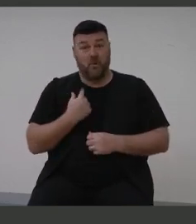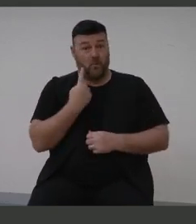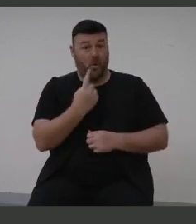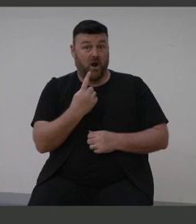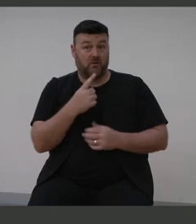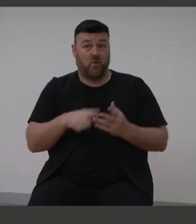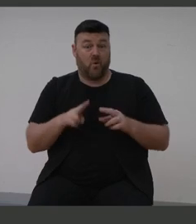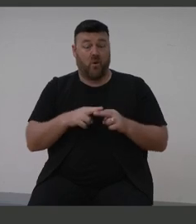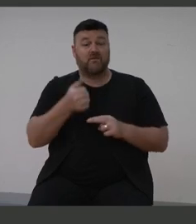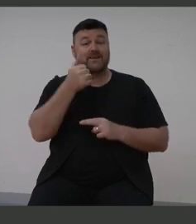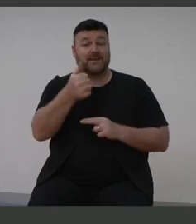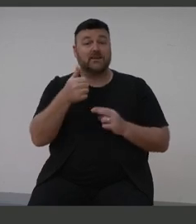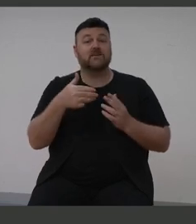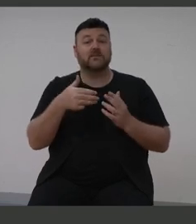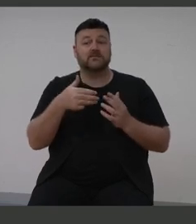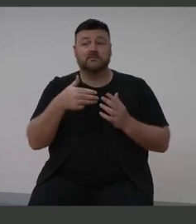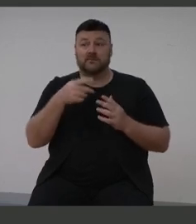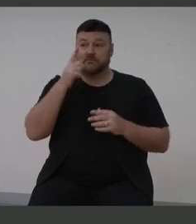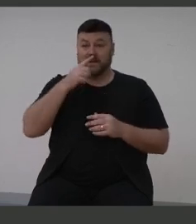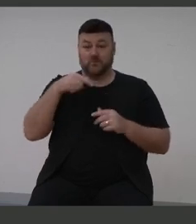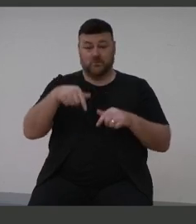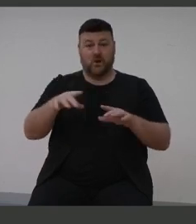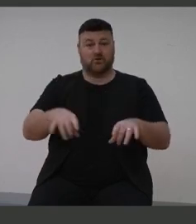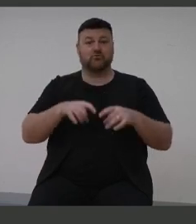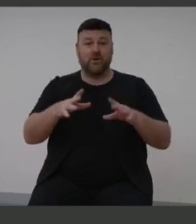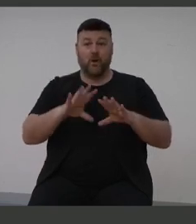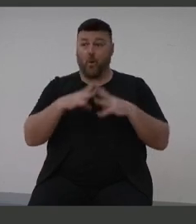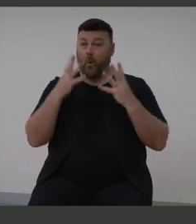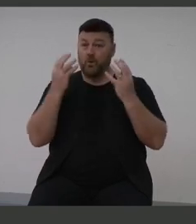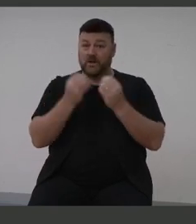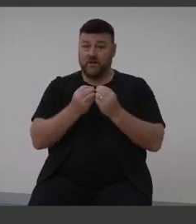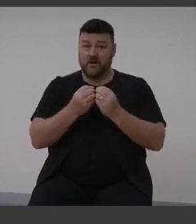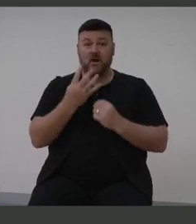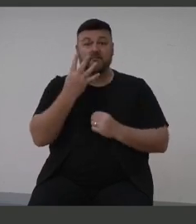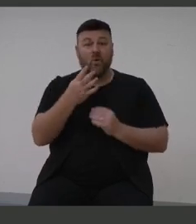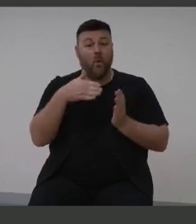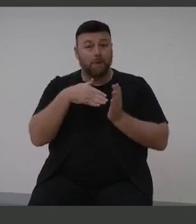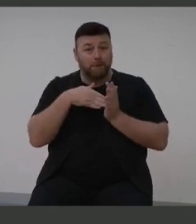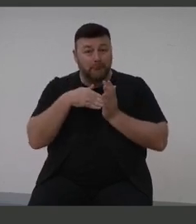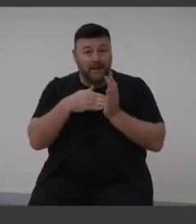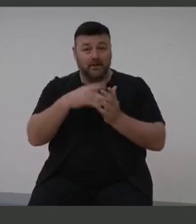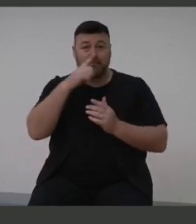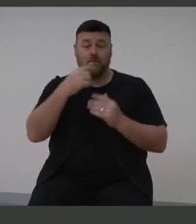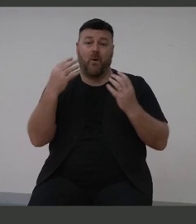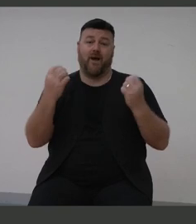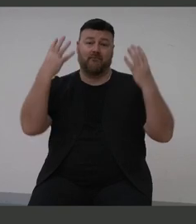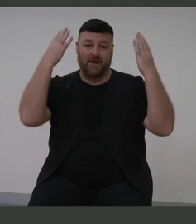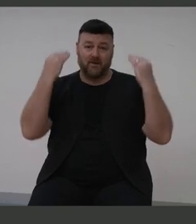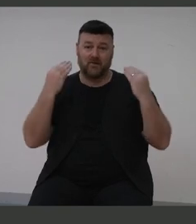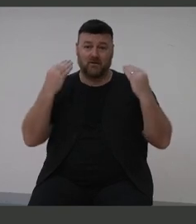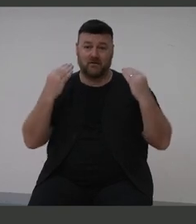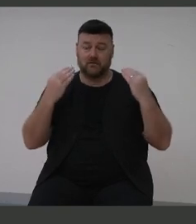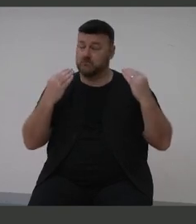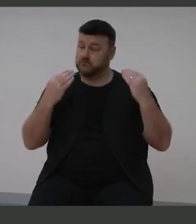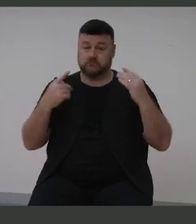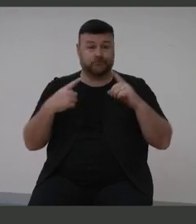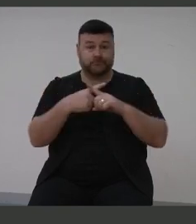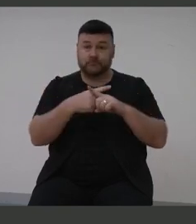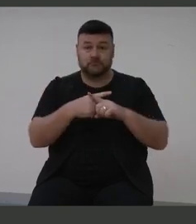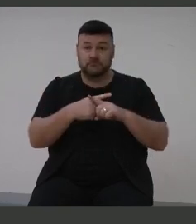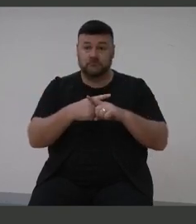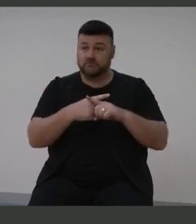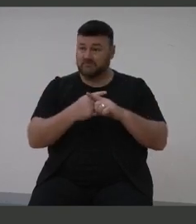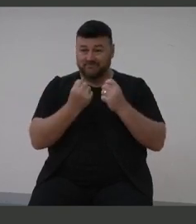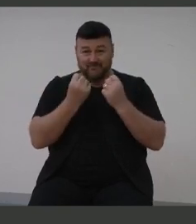There are almost four million of us and yet it's such a paradox. It is so prevalent in the community.